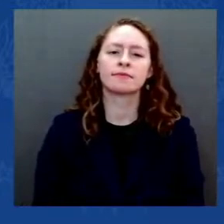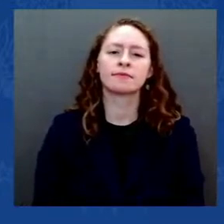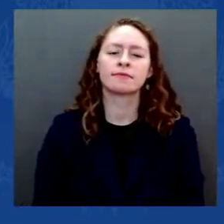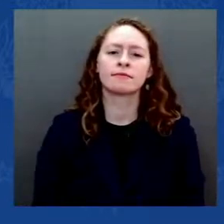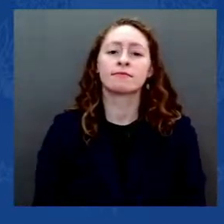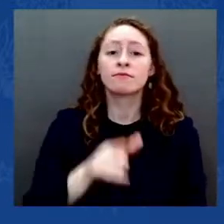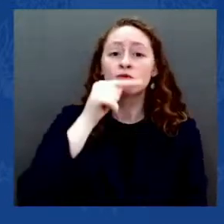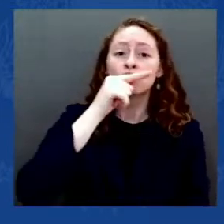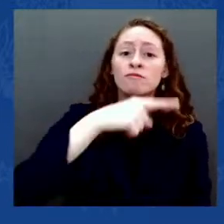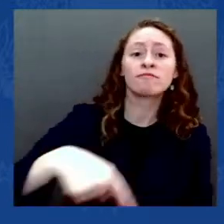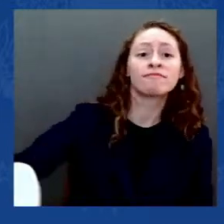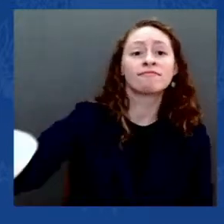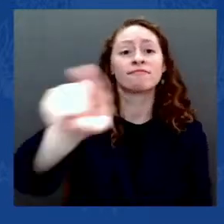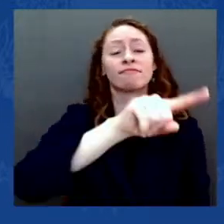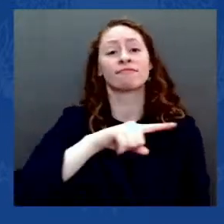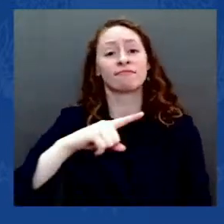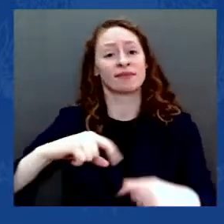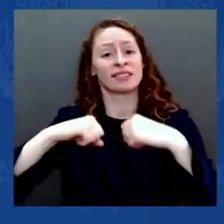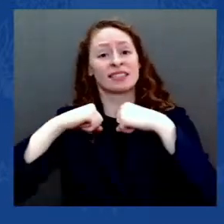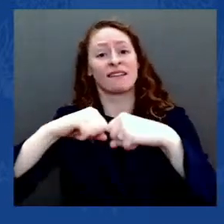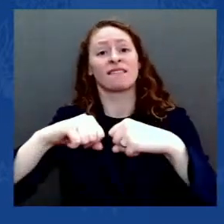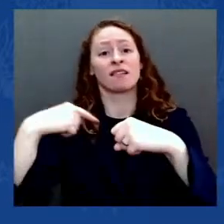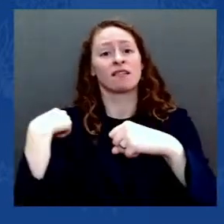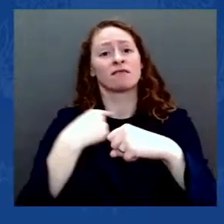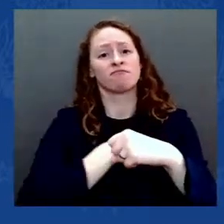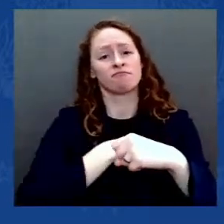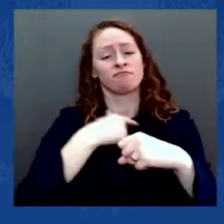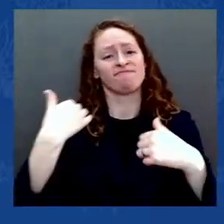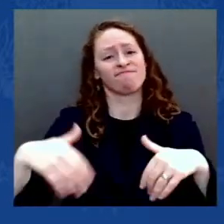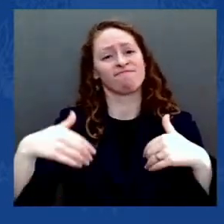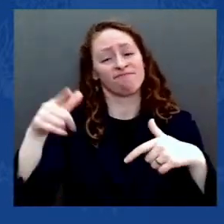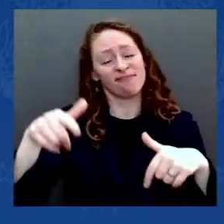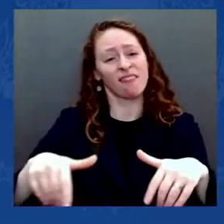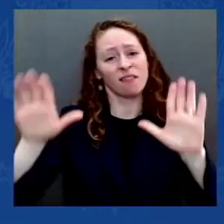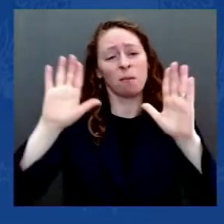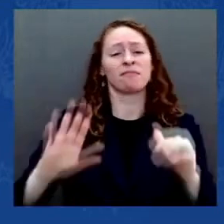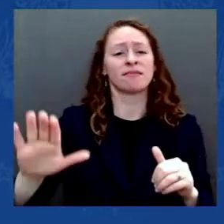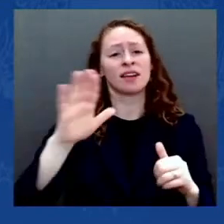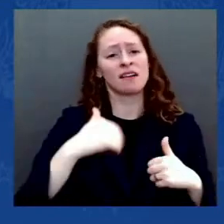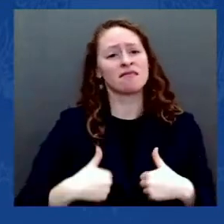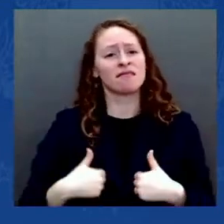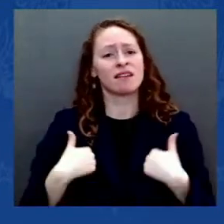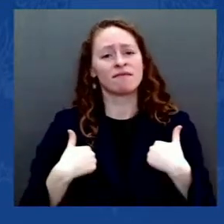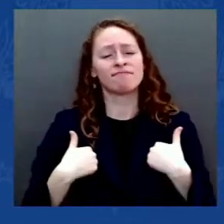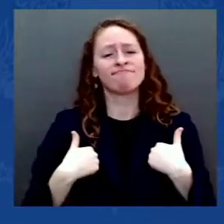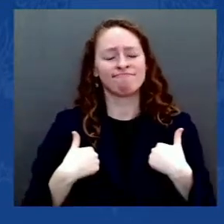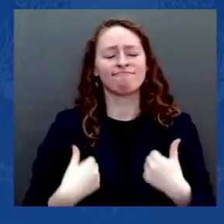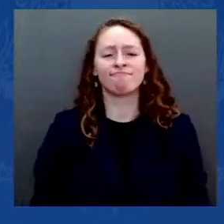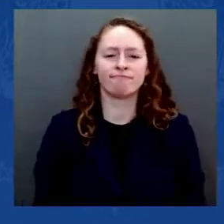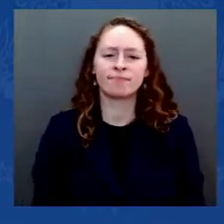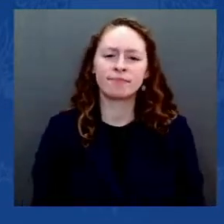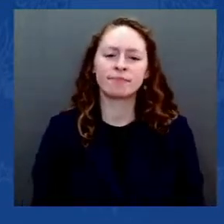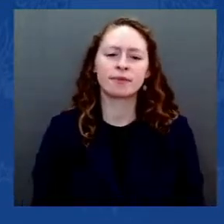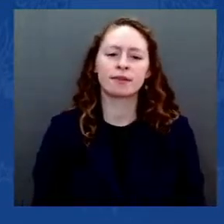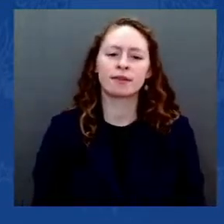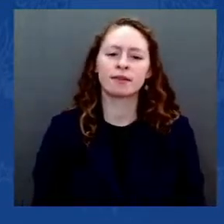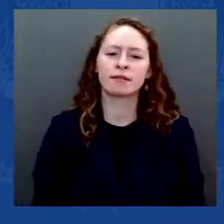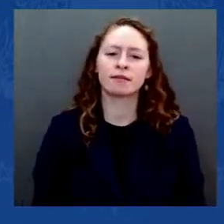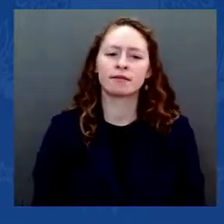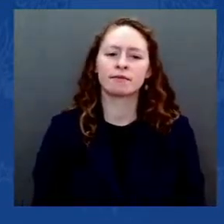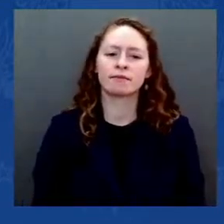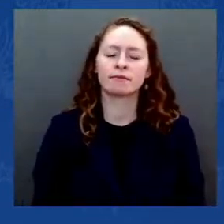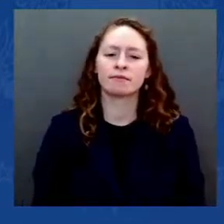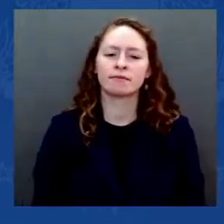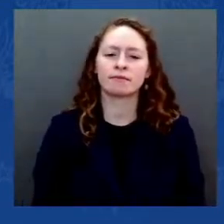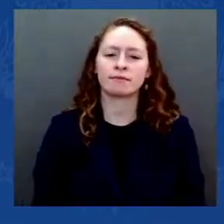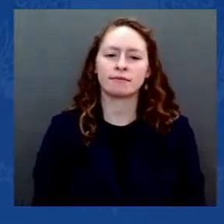mourned police officers in this Capitol rotunda not once, but twice in the wake of January 6th. Once to honor Officer